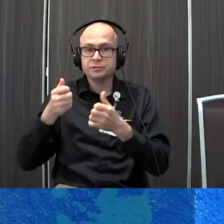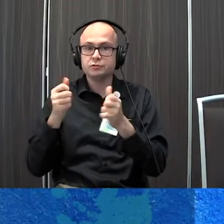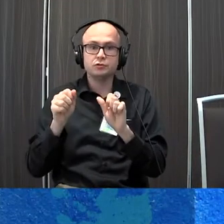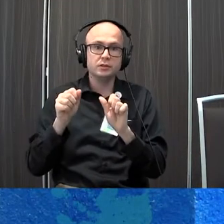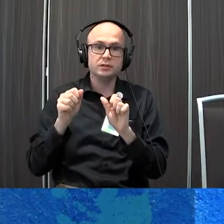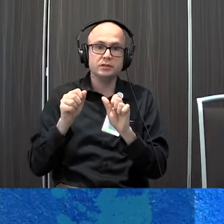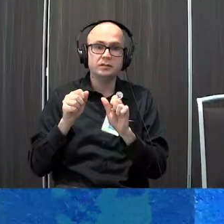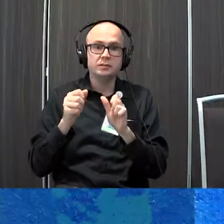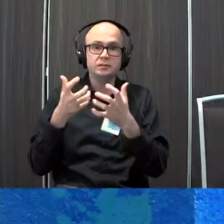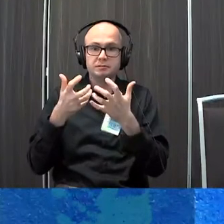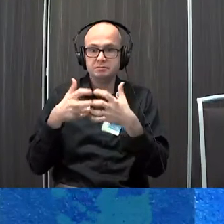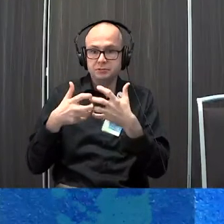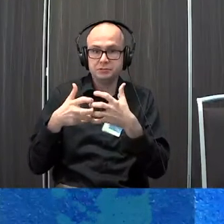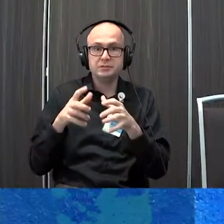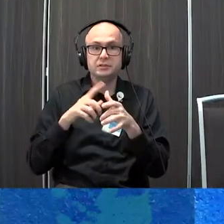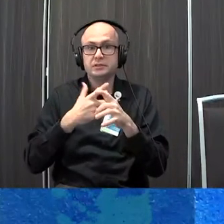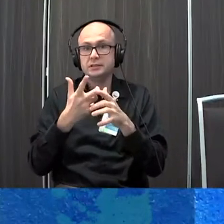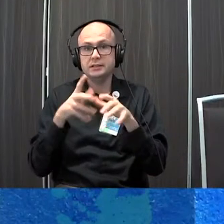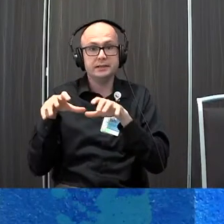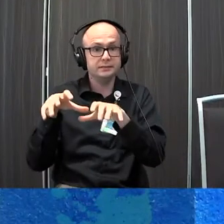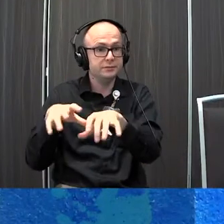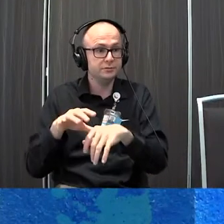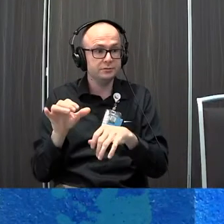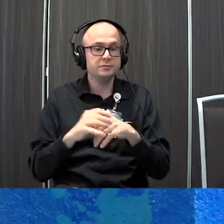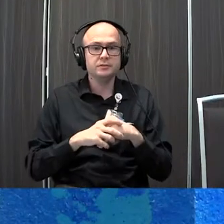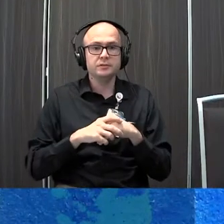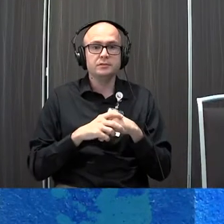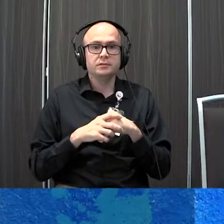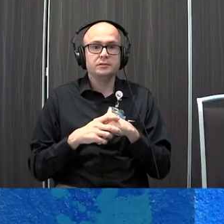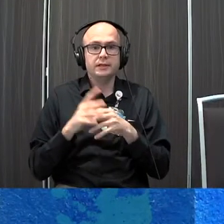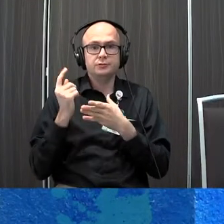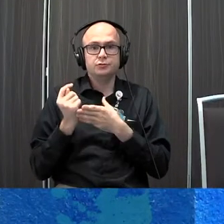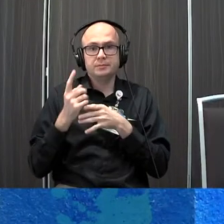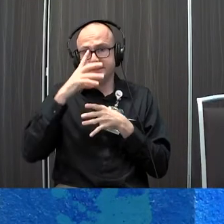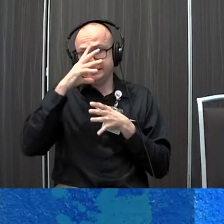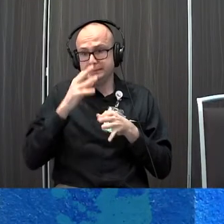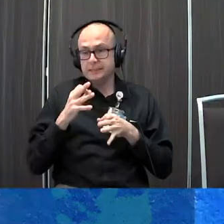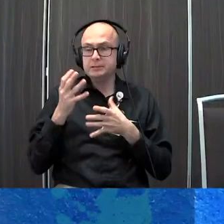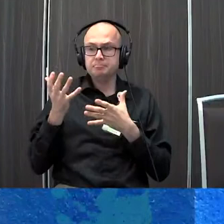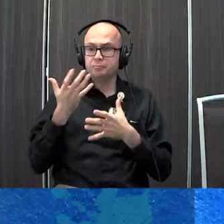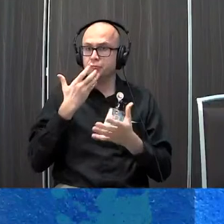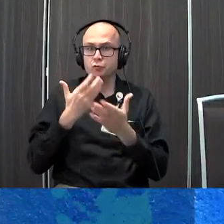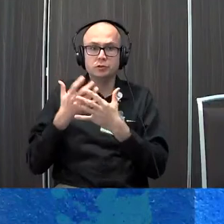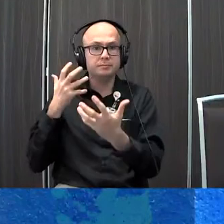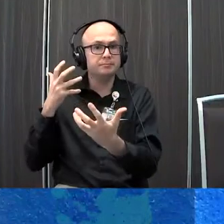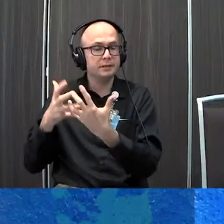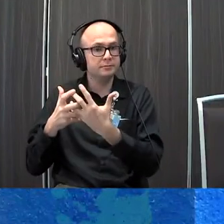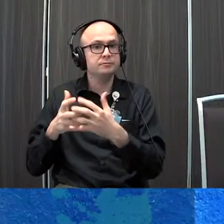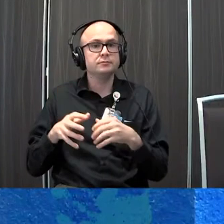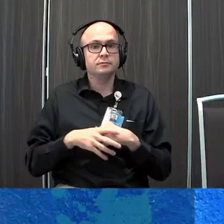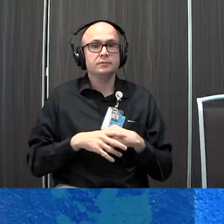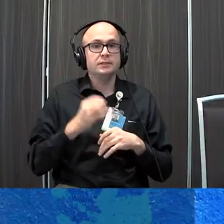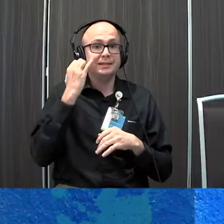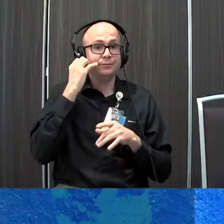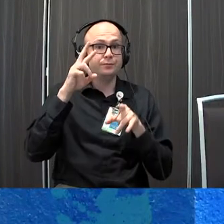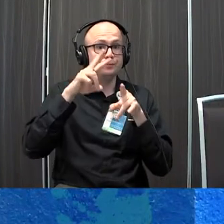these devices in within activities in treatment to determine if they are a good fit if